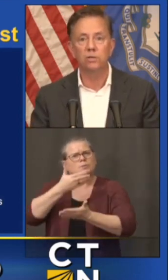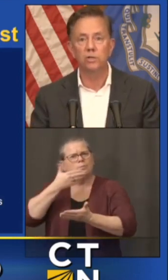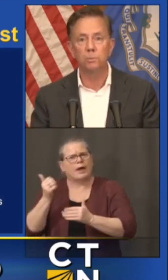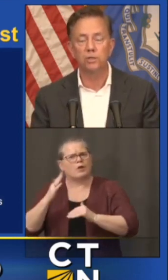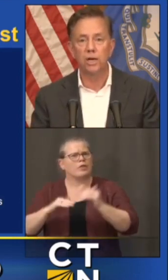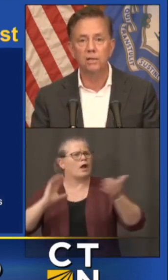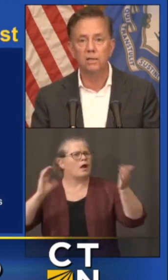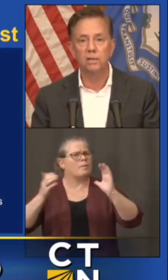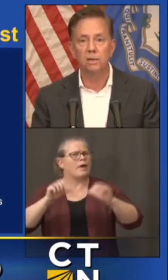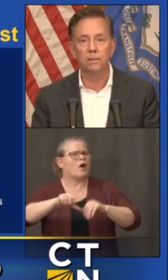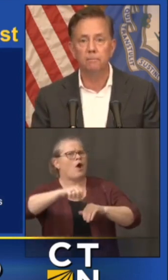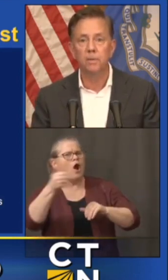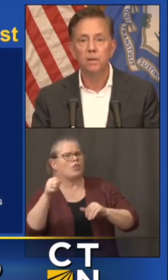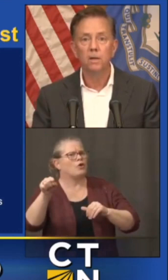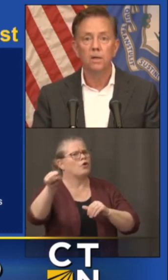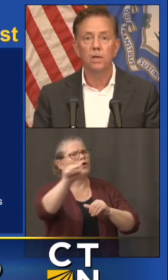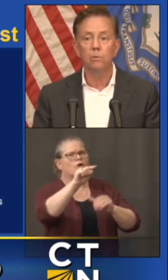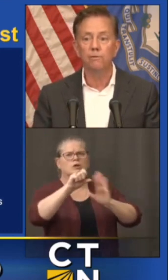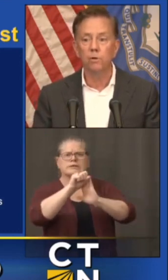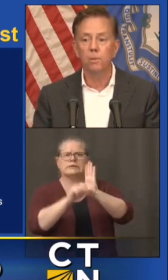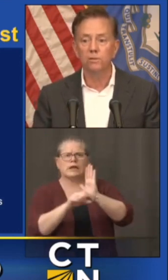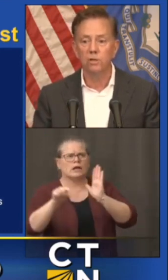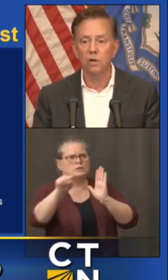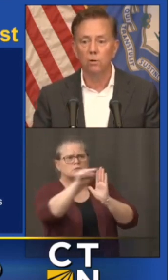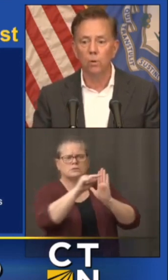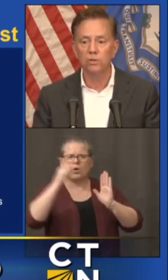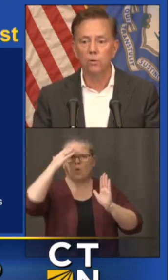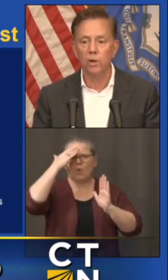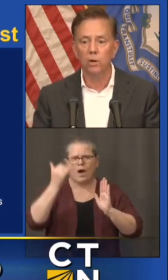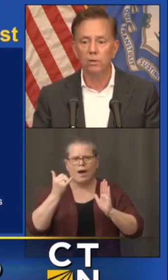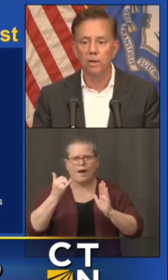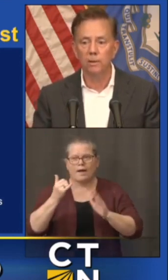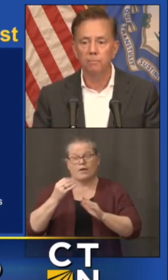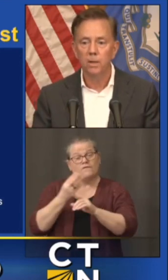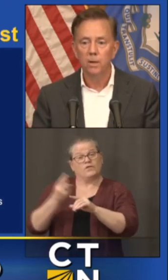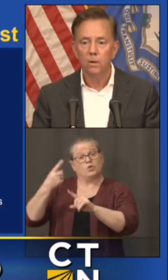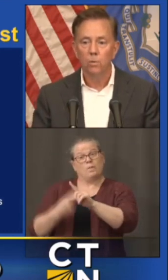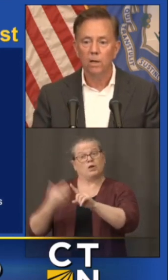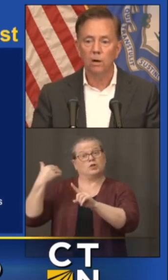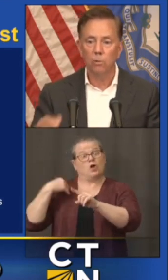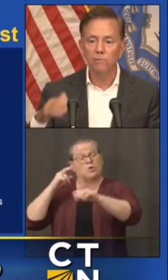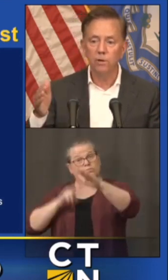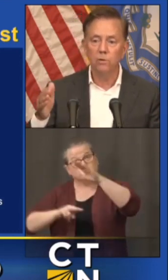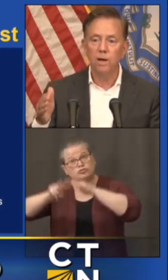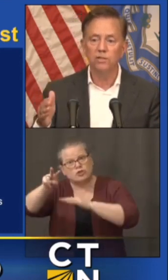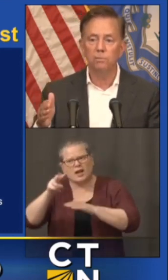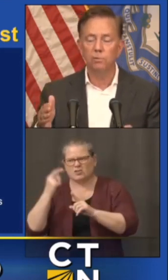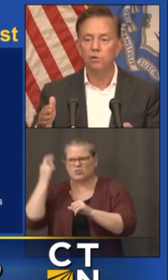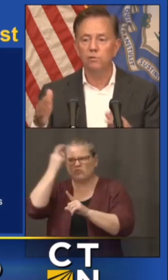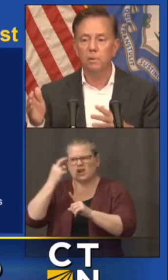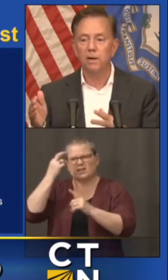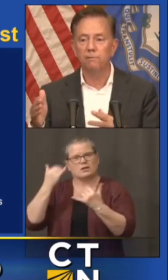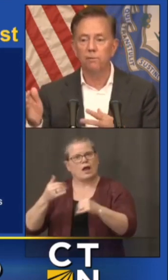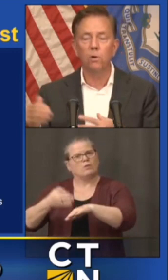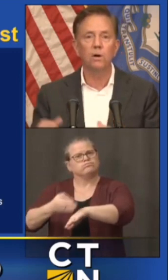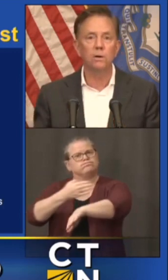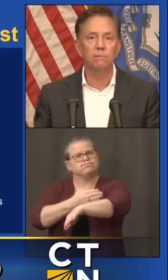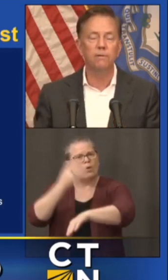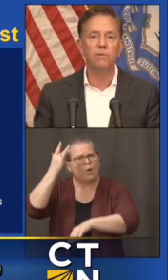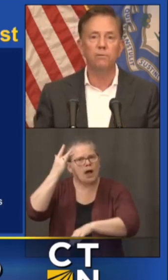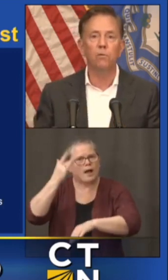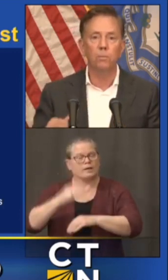what we had just projected um you know a few months ago what's going on there well our revenue has improved by